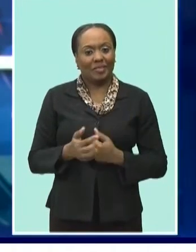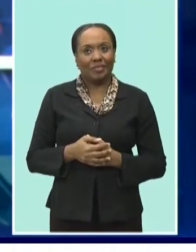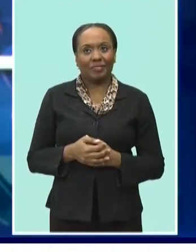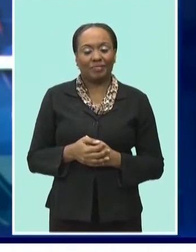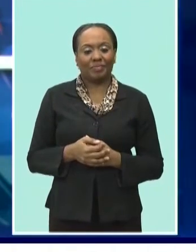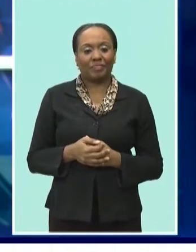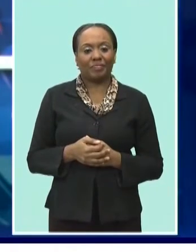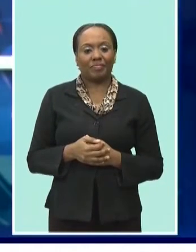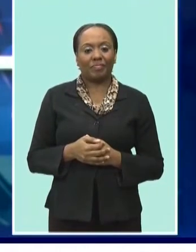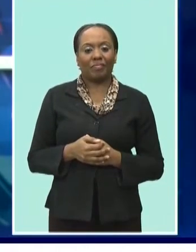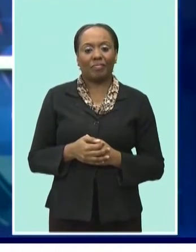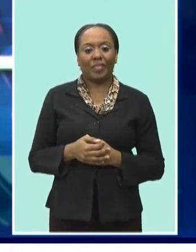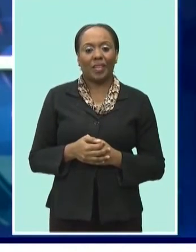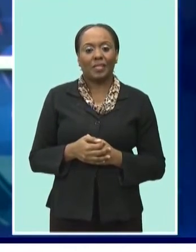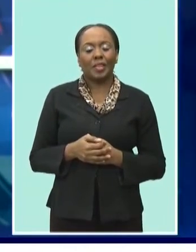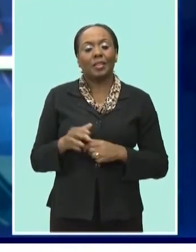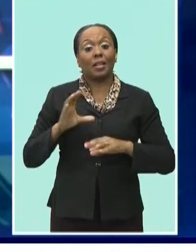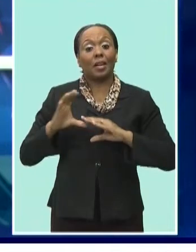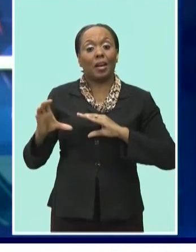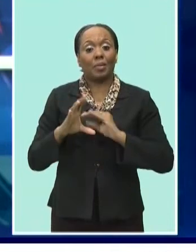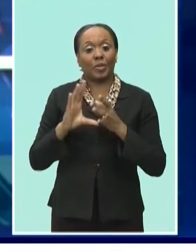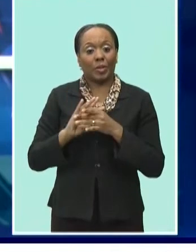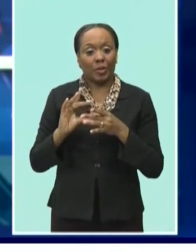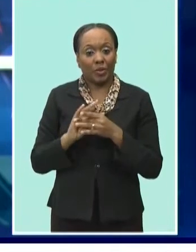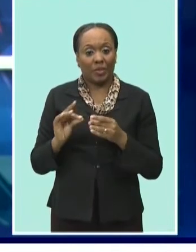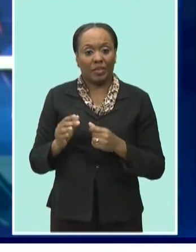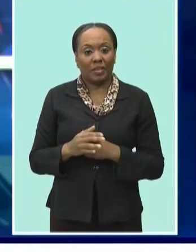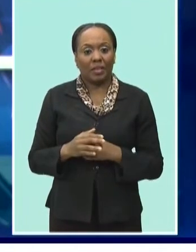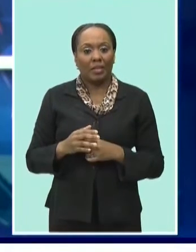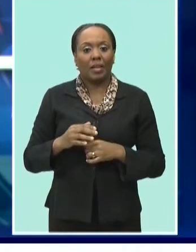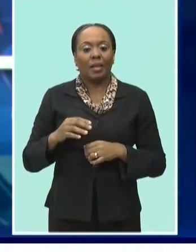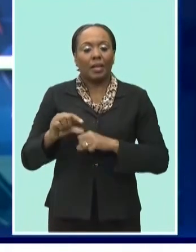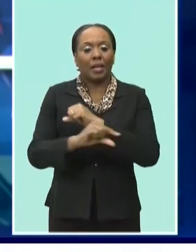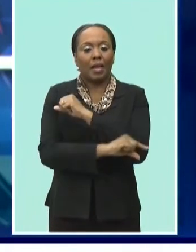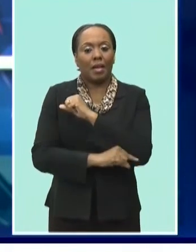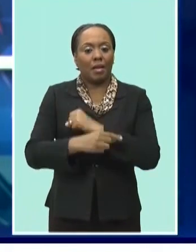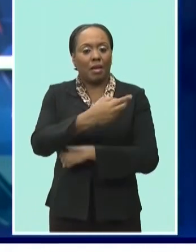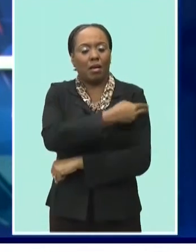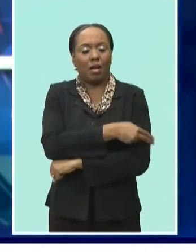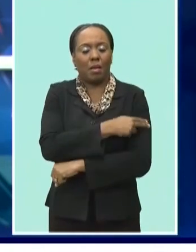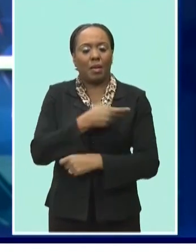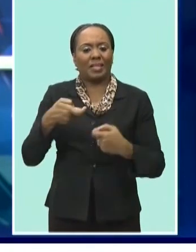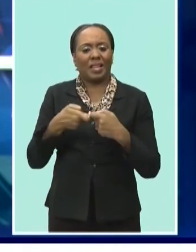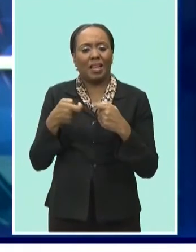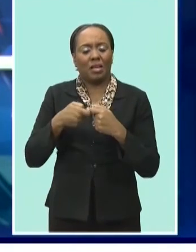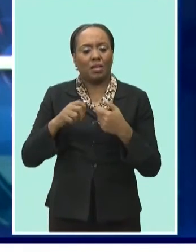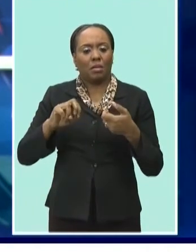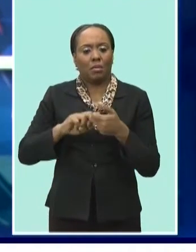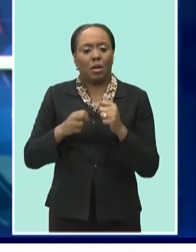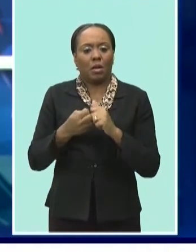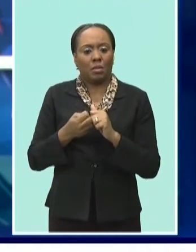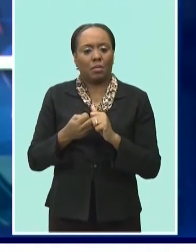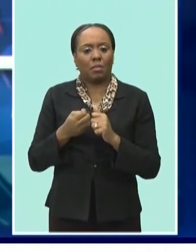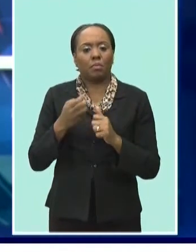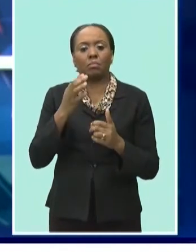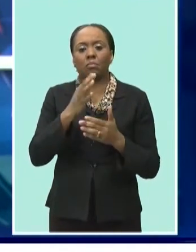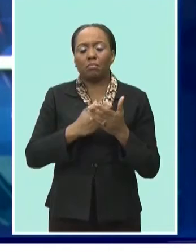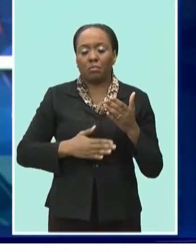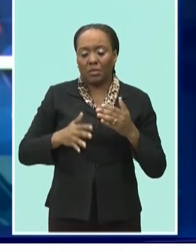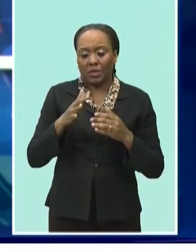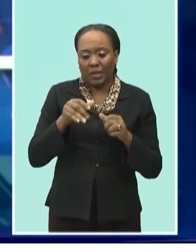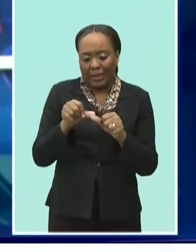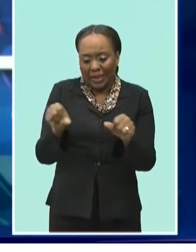In regional news now, an electrical issue at Guyana's main public hospital left some critical units without power for